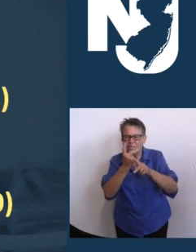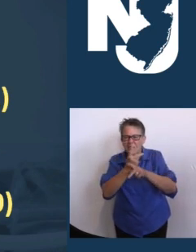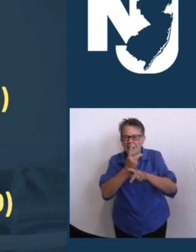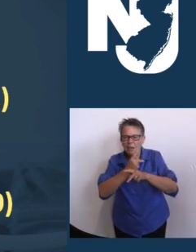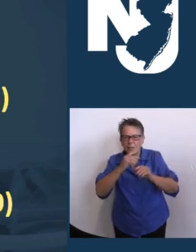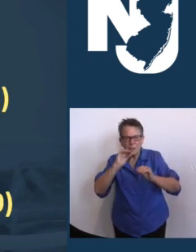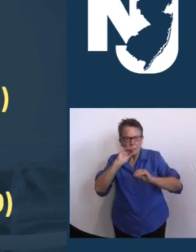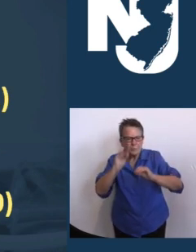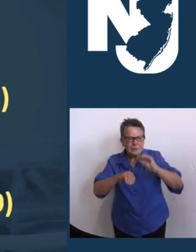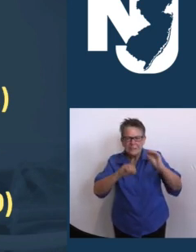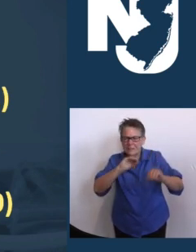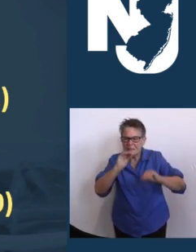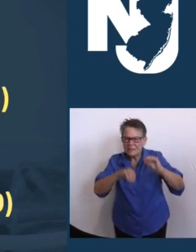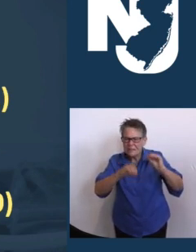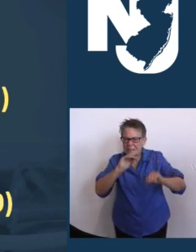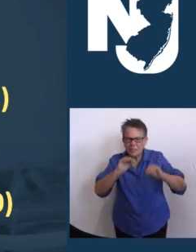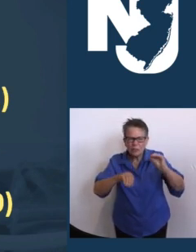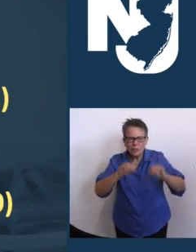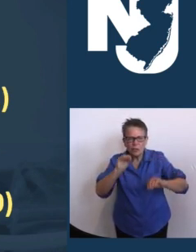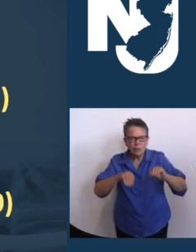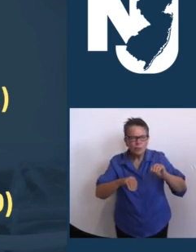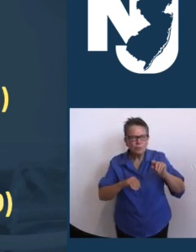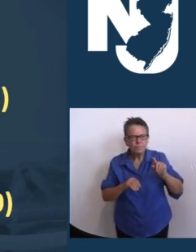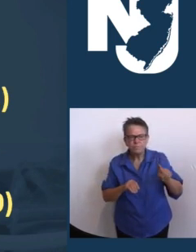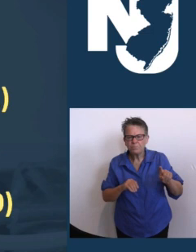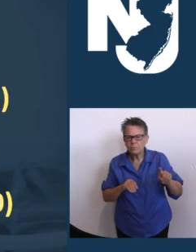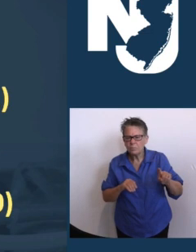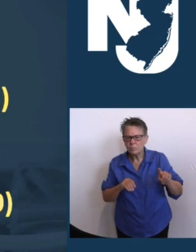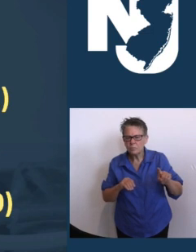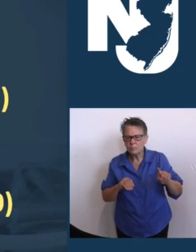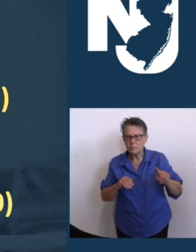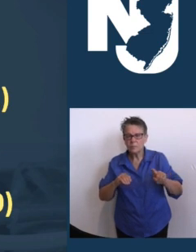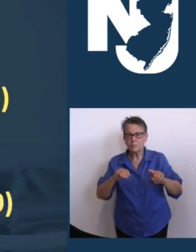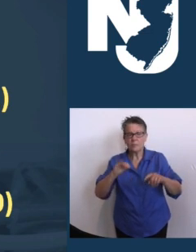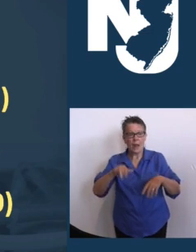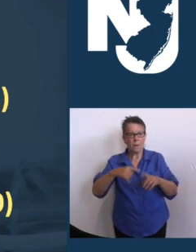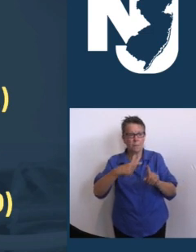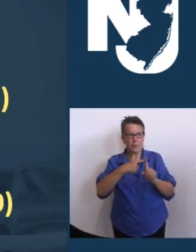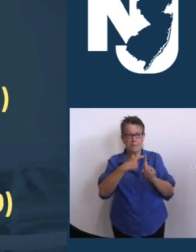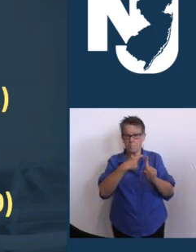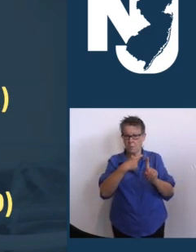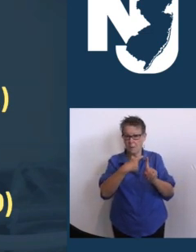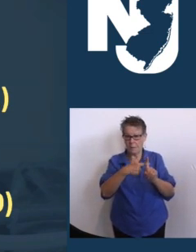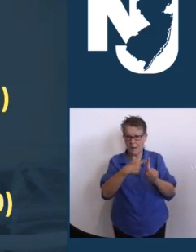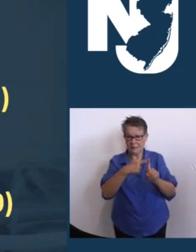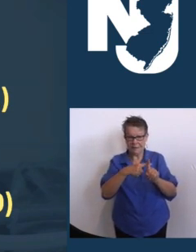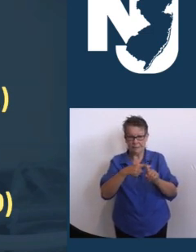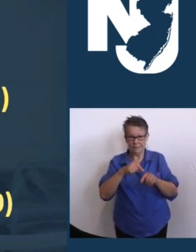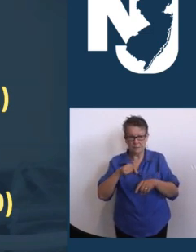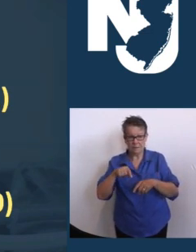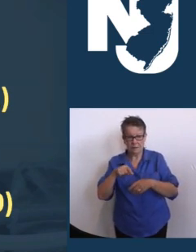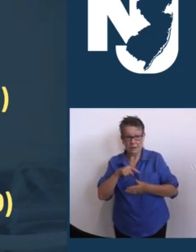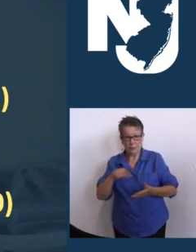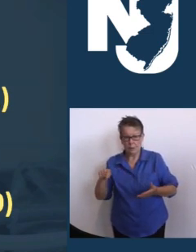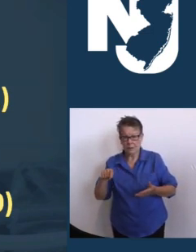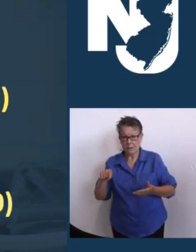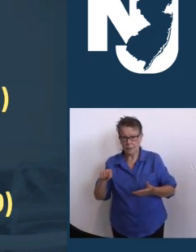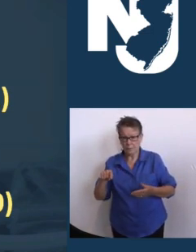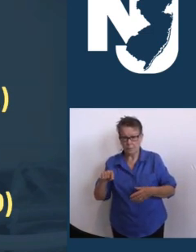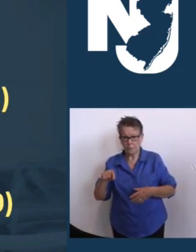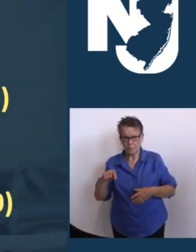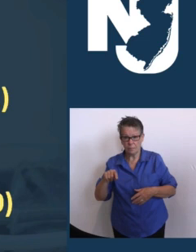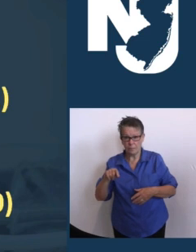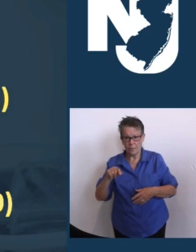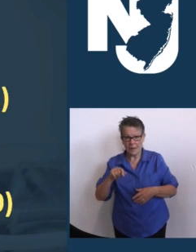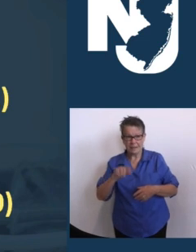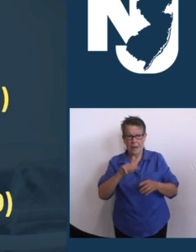So of the positives that were in the week of the 23rd to the 29th